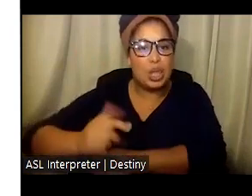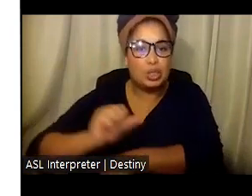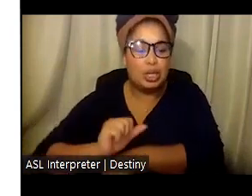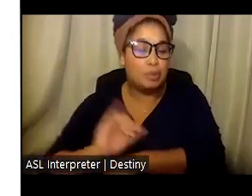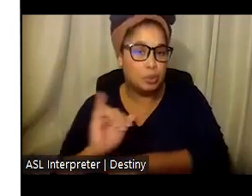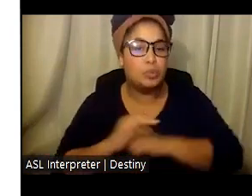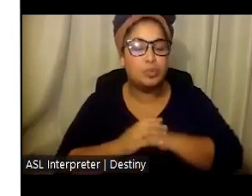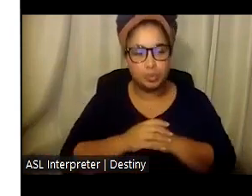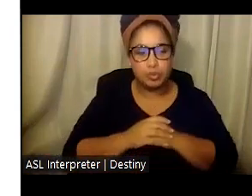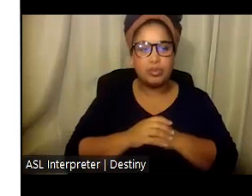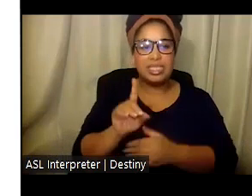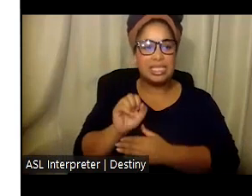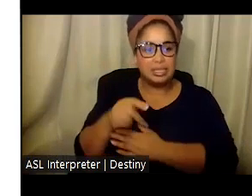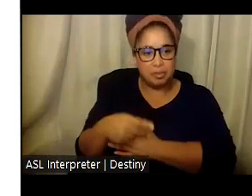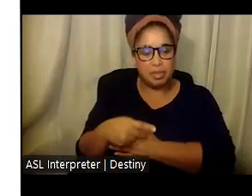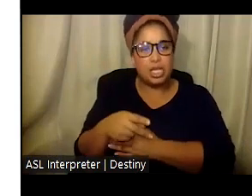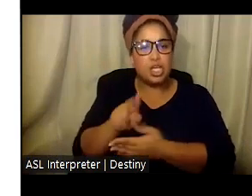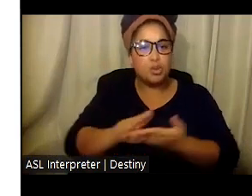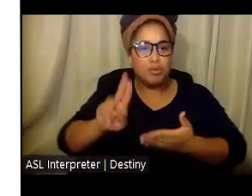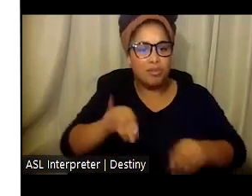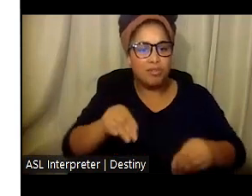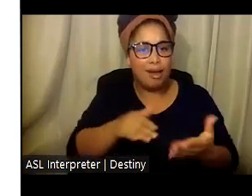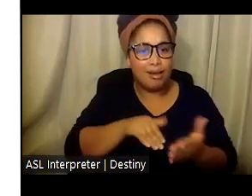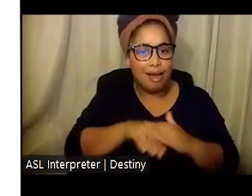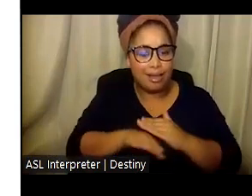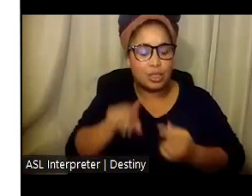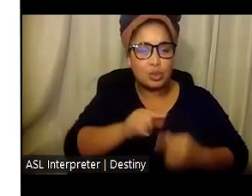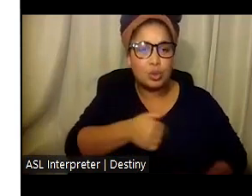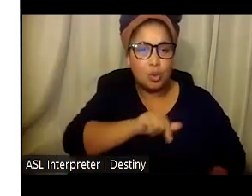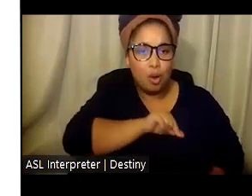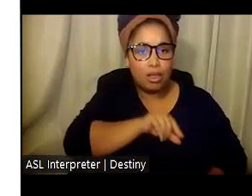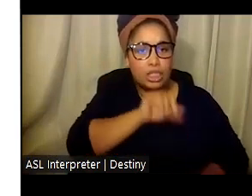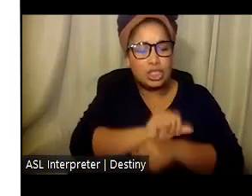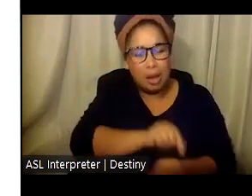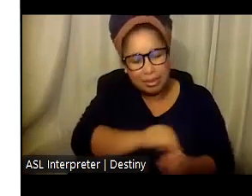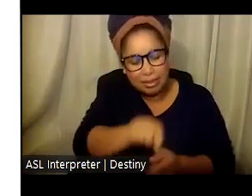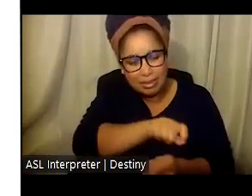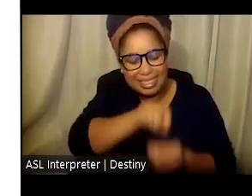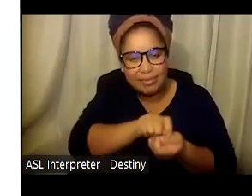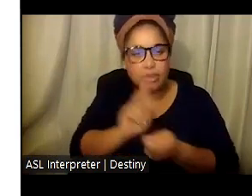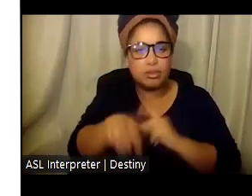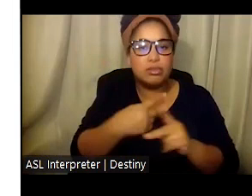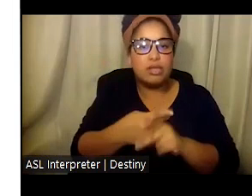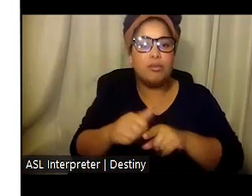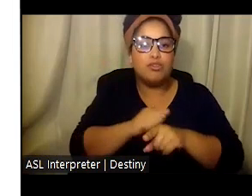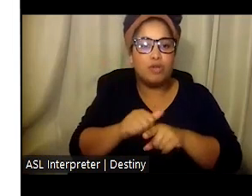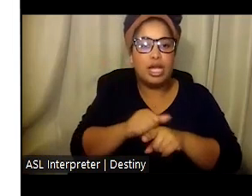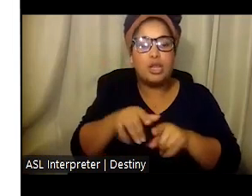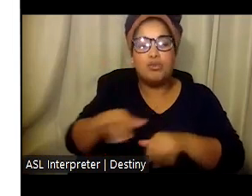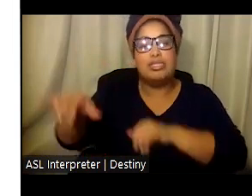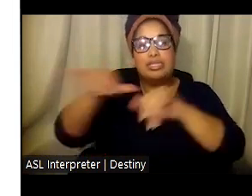DSP University provides access to quality job-specific training for DSPs through standardized